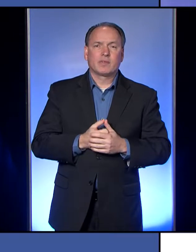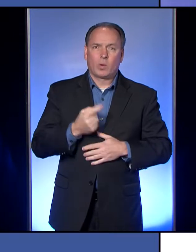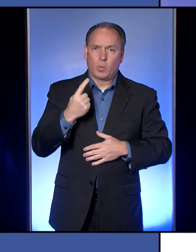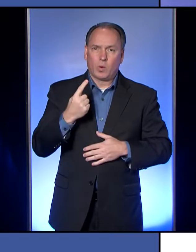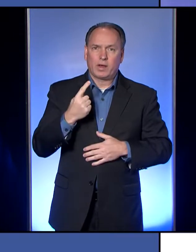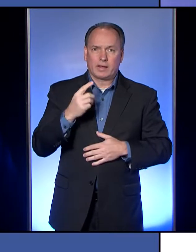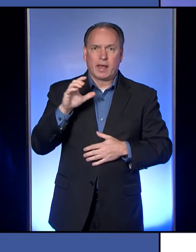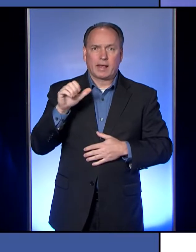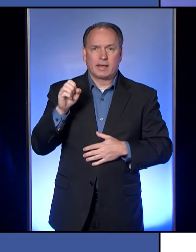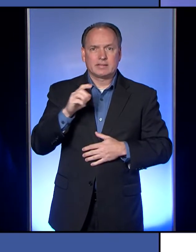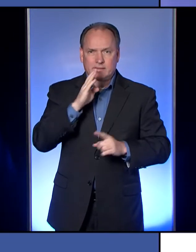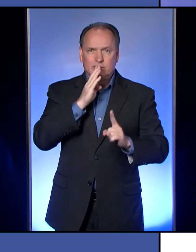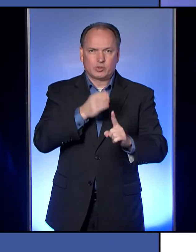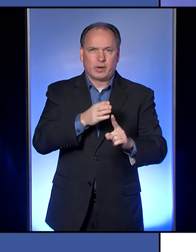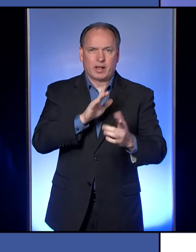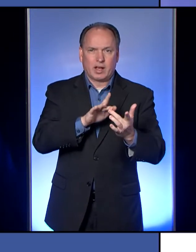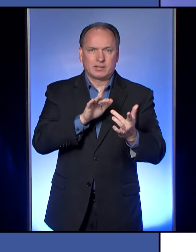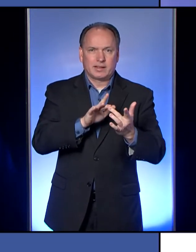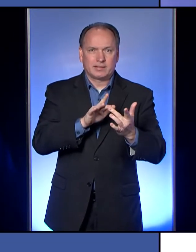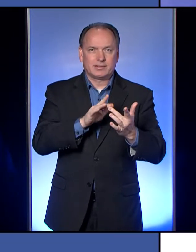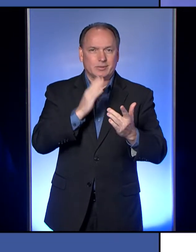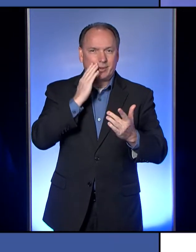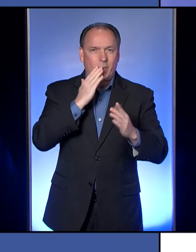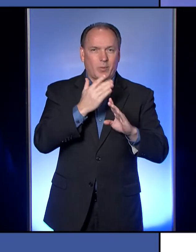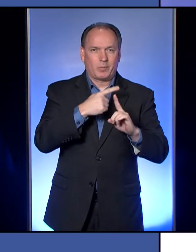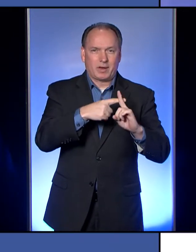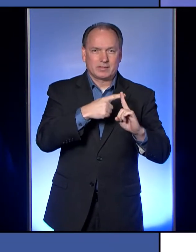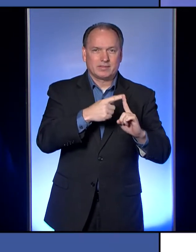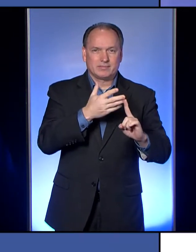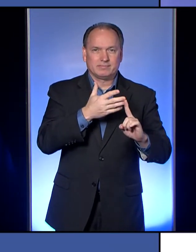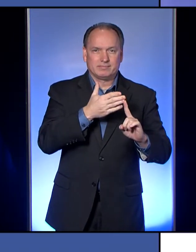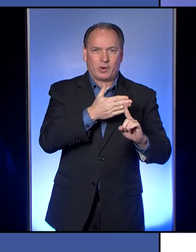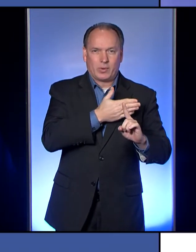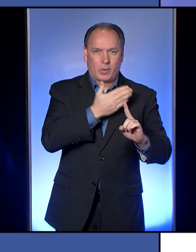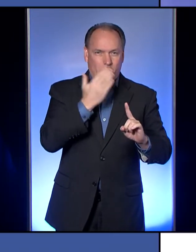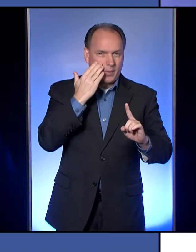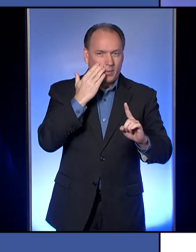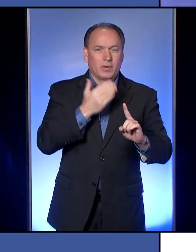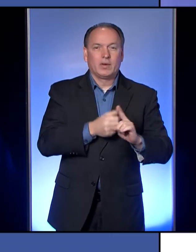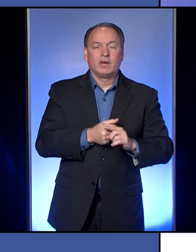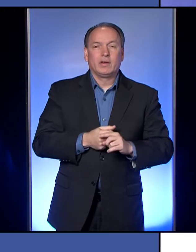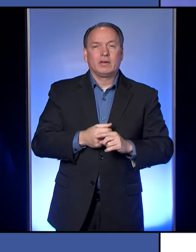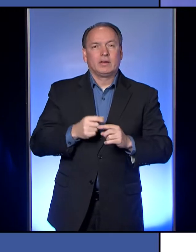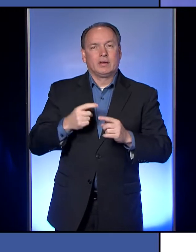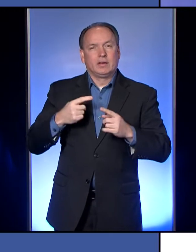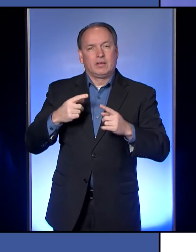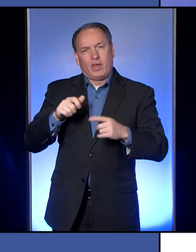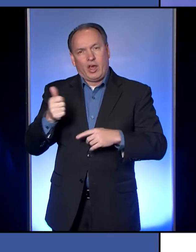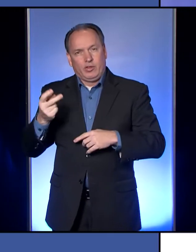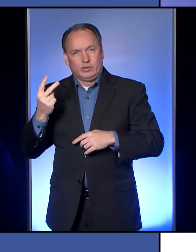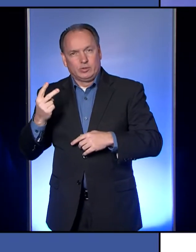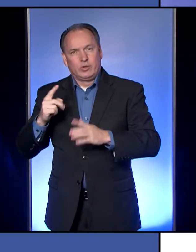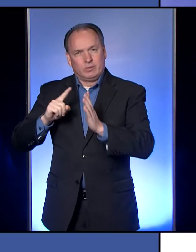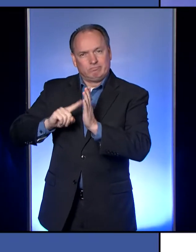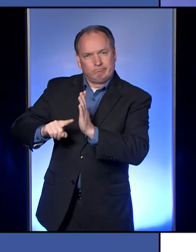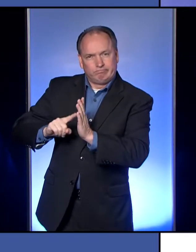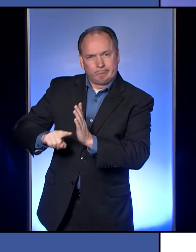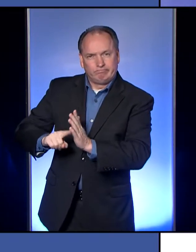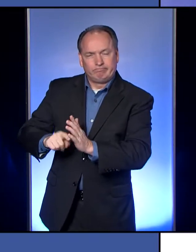is a direct contact to a known positive, and the investigations are underway on the others.